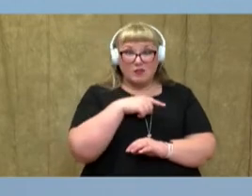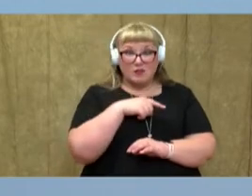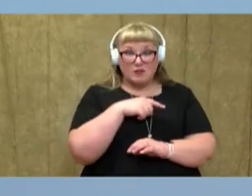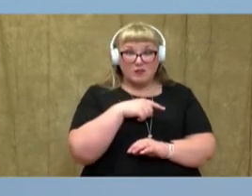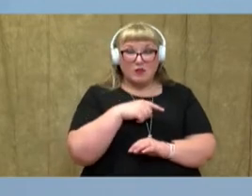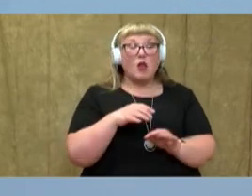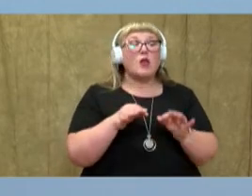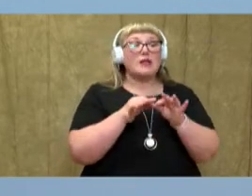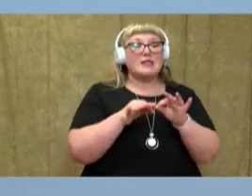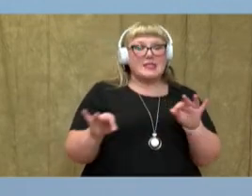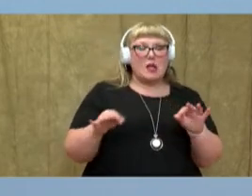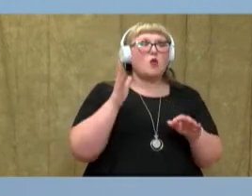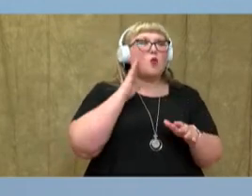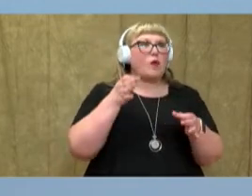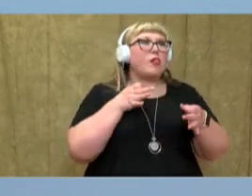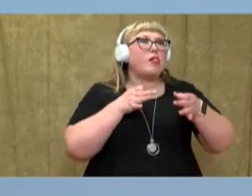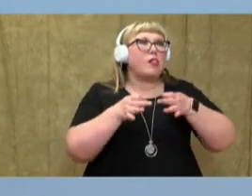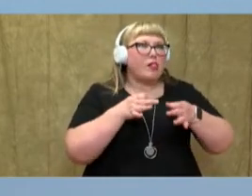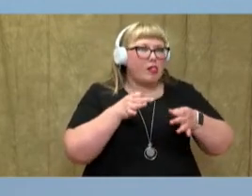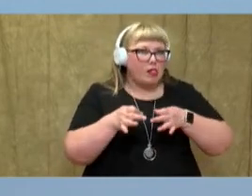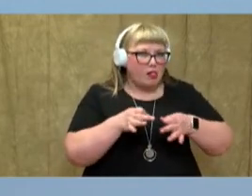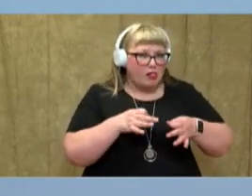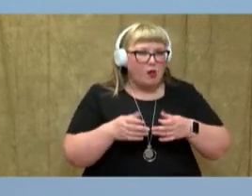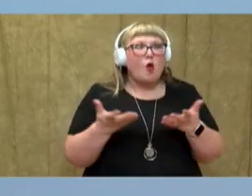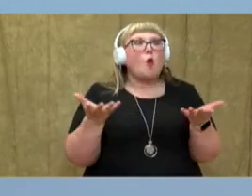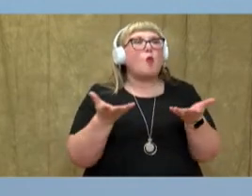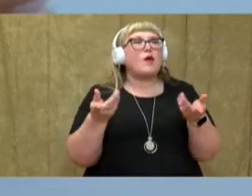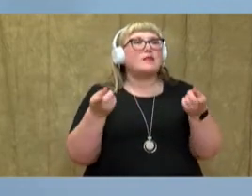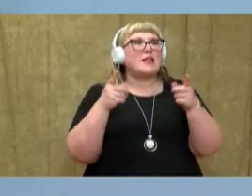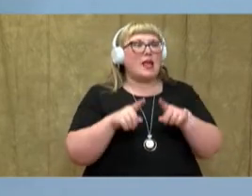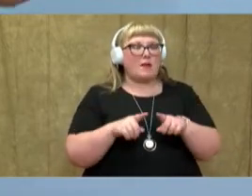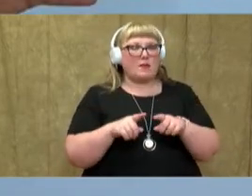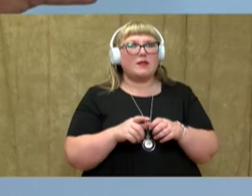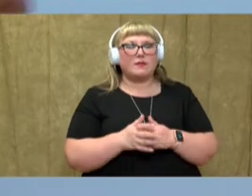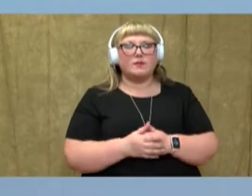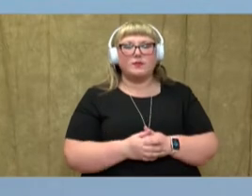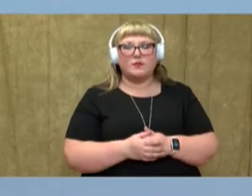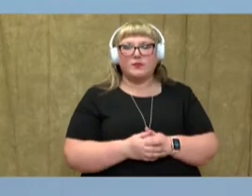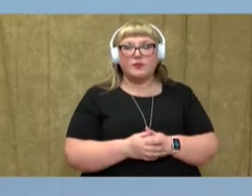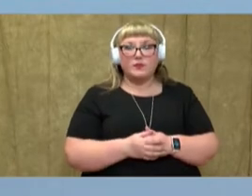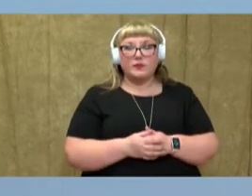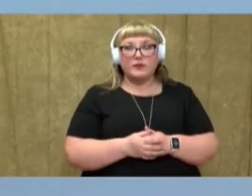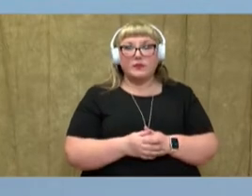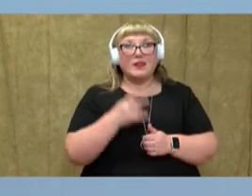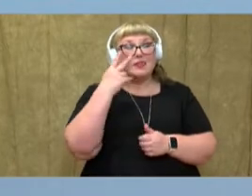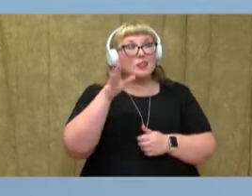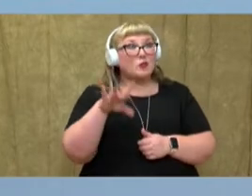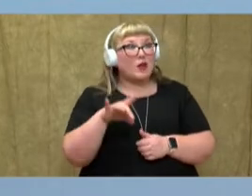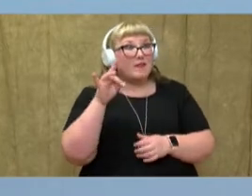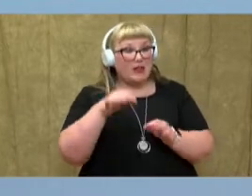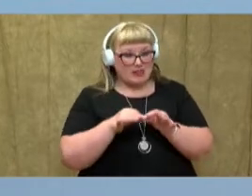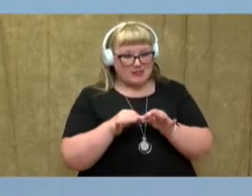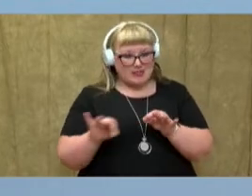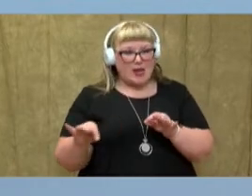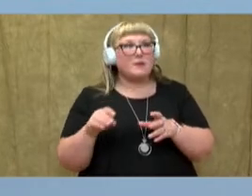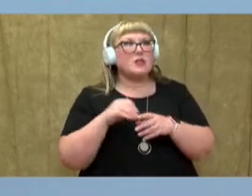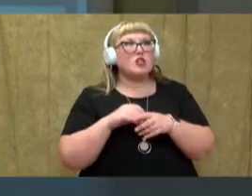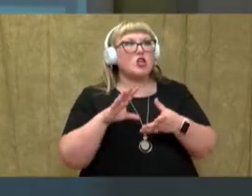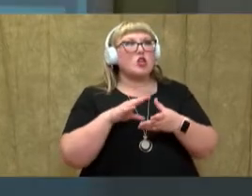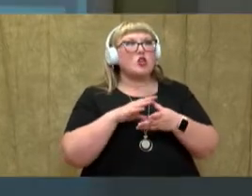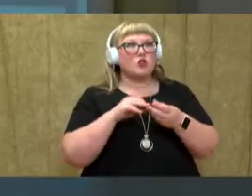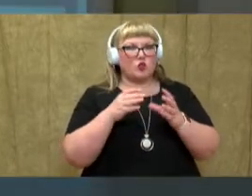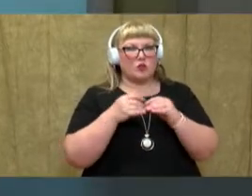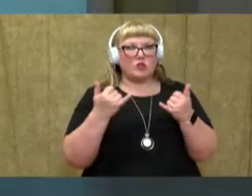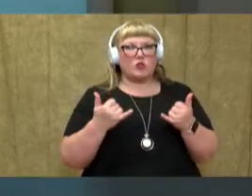the caption is going to explain to you what's going on in the text. So, let's see if we can find some captions in our text today.